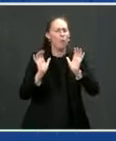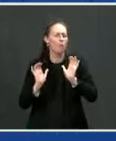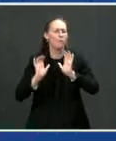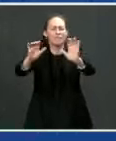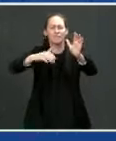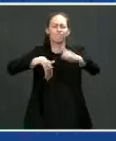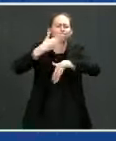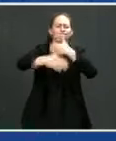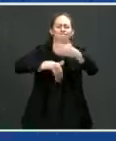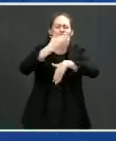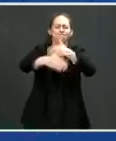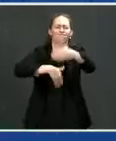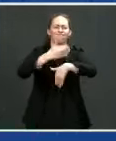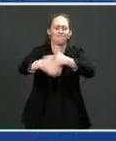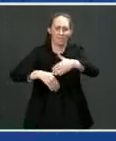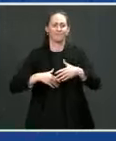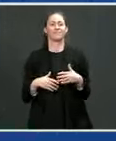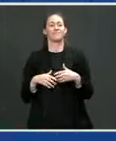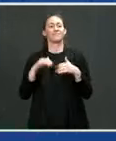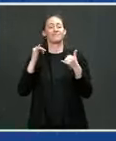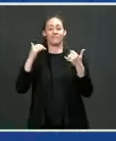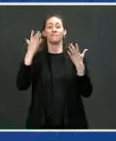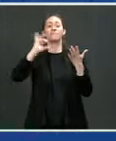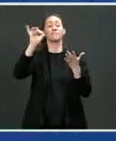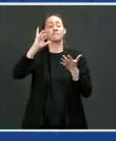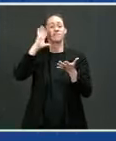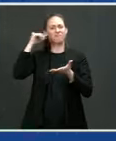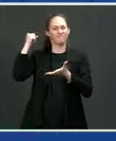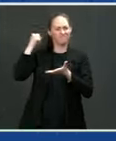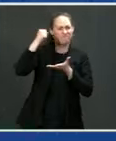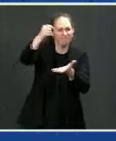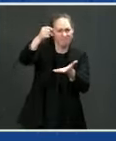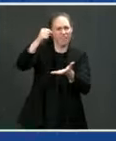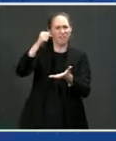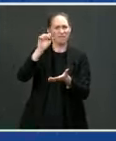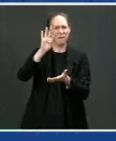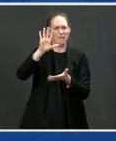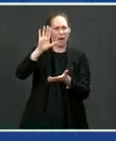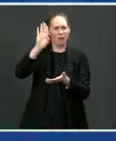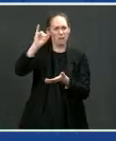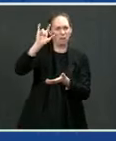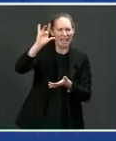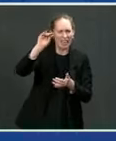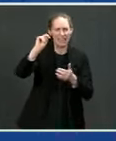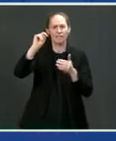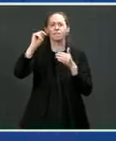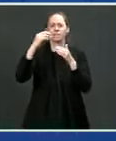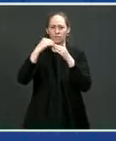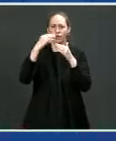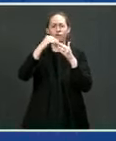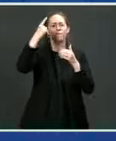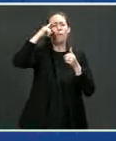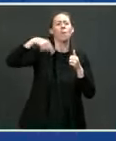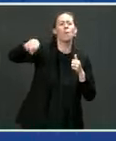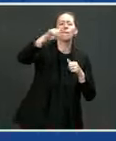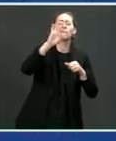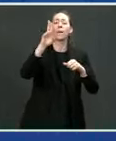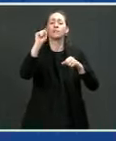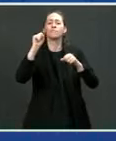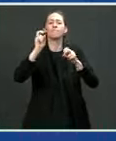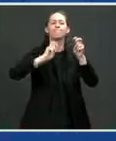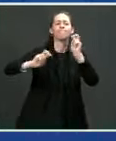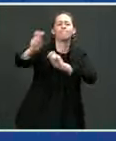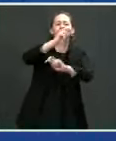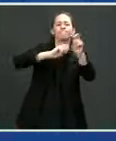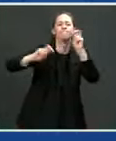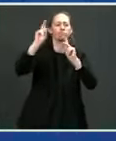investment of 45 billion dollars to help transit agencies and school districts adopt clean zero emissions buses. So we're